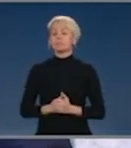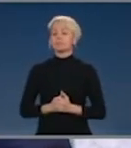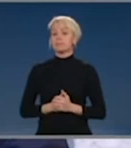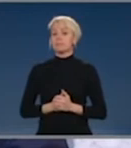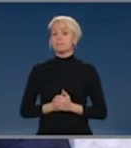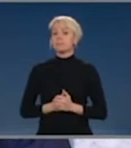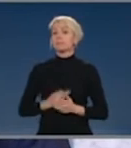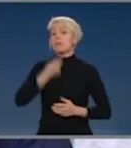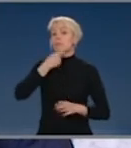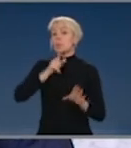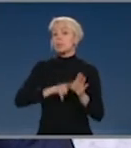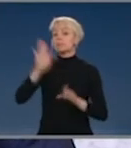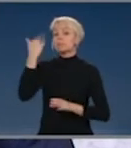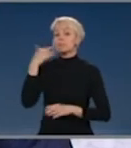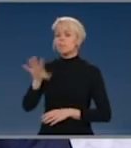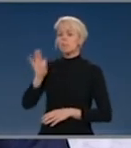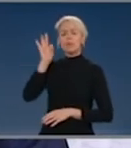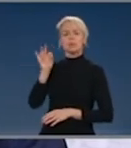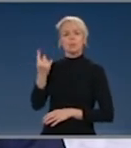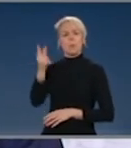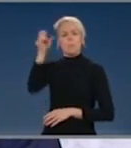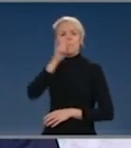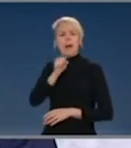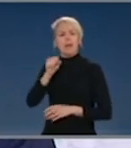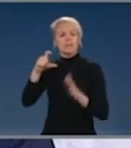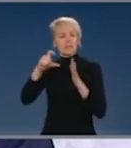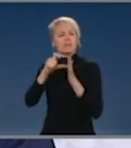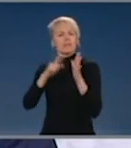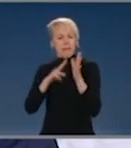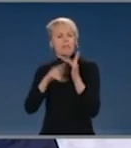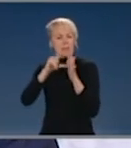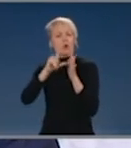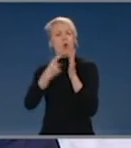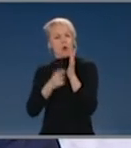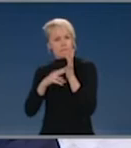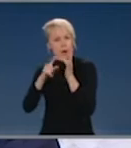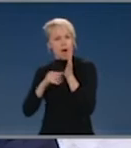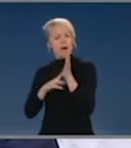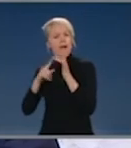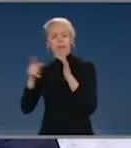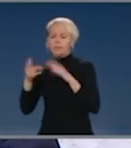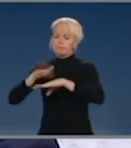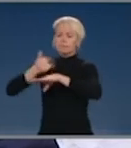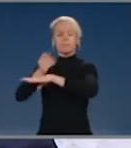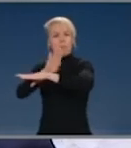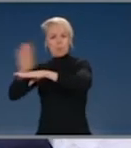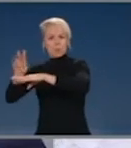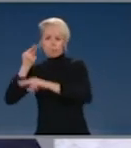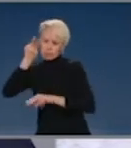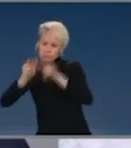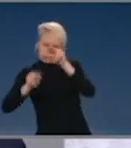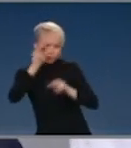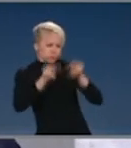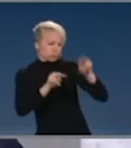was sending a very clear signal that the interests that needed to be assessed for Australia were not just